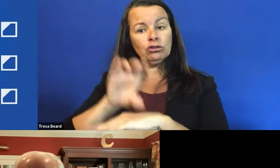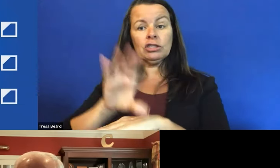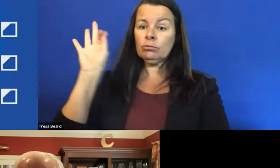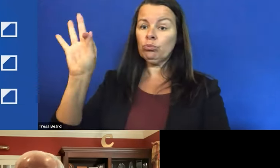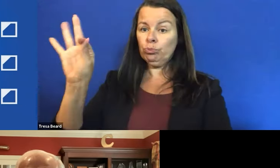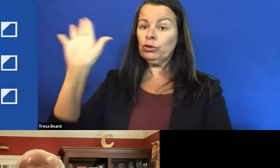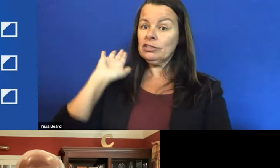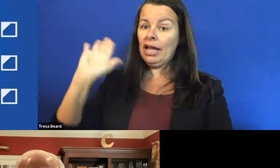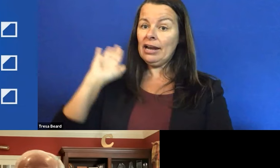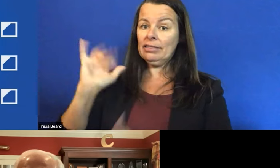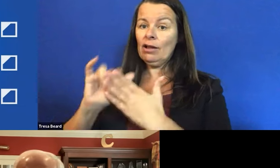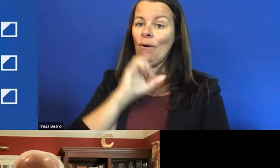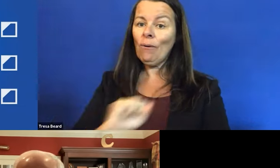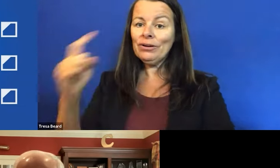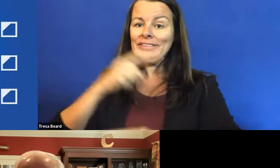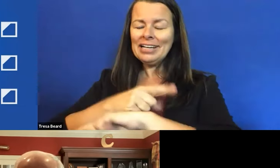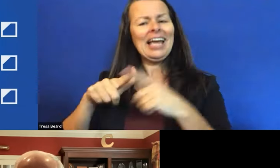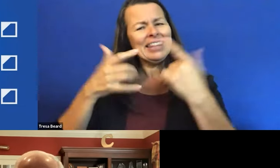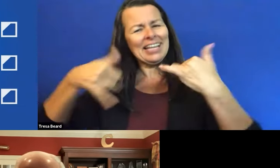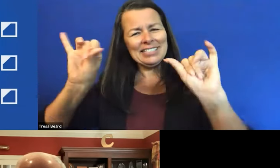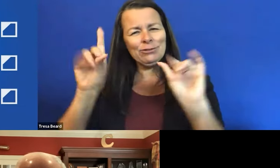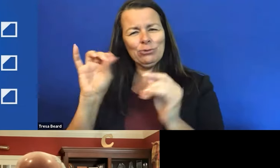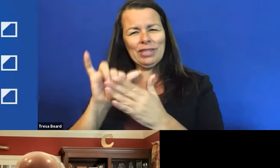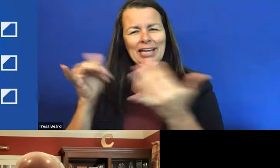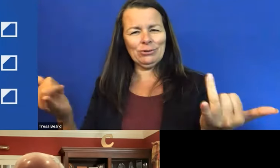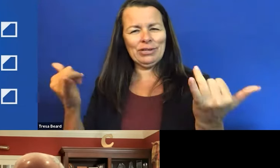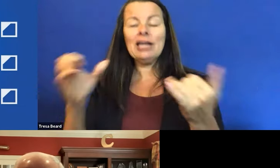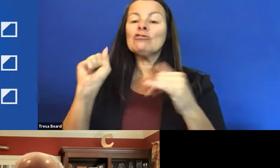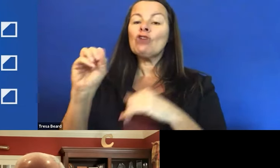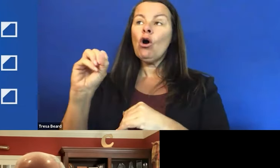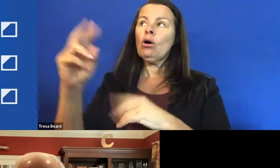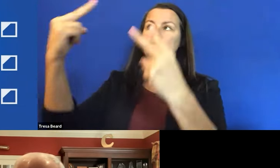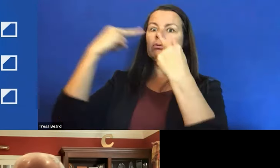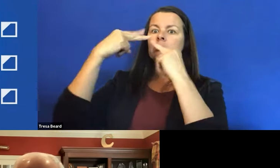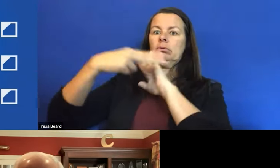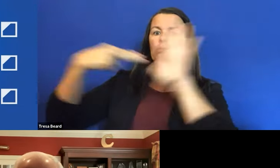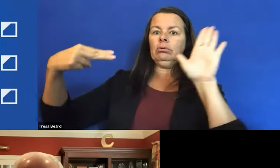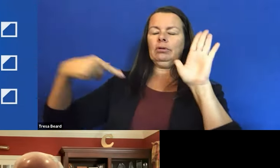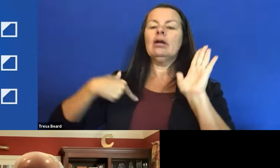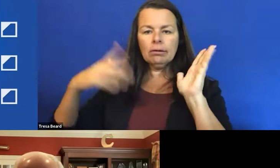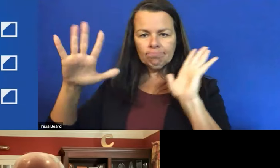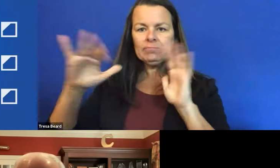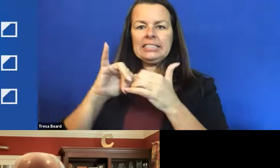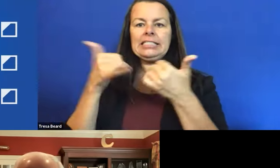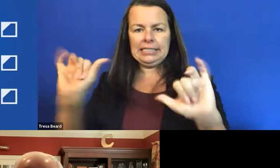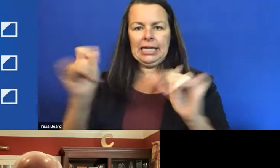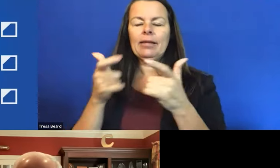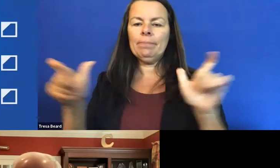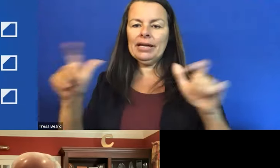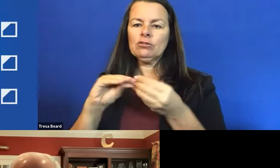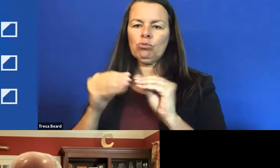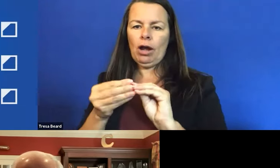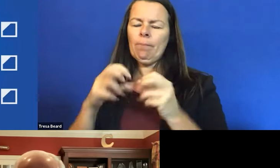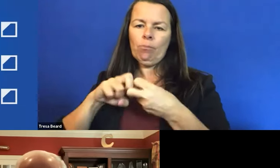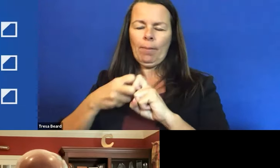old days, but they still do today. So stigma is still our biggest problem. And those numbers go